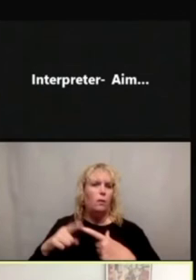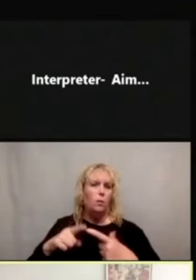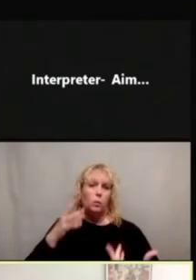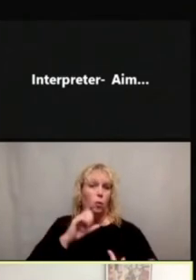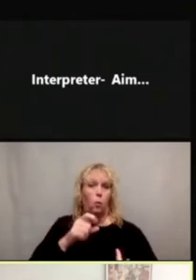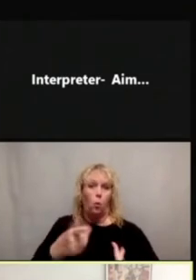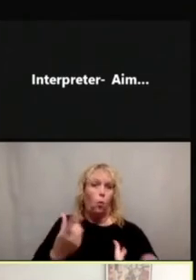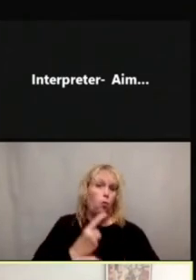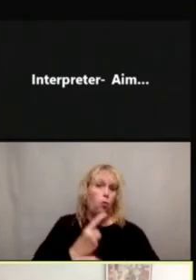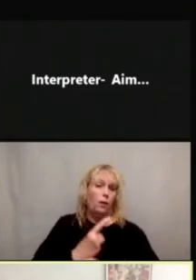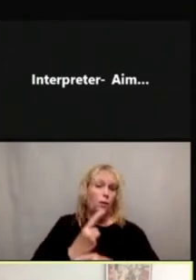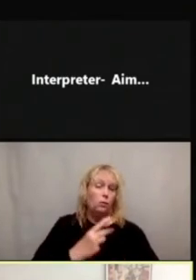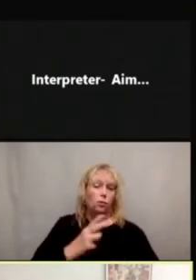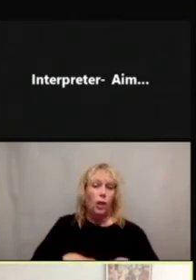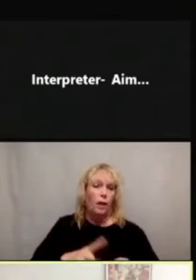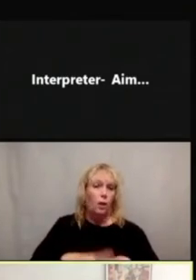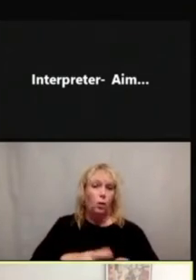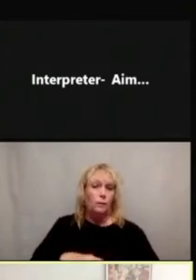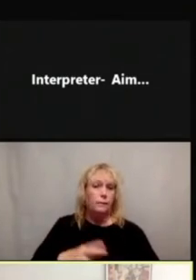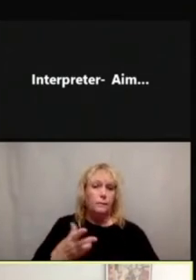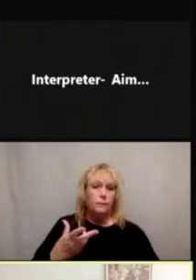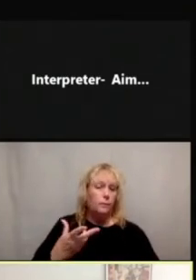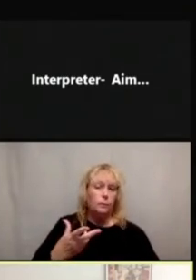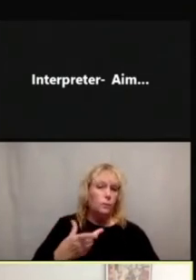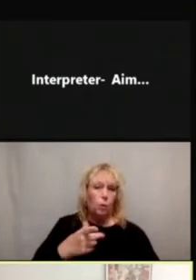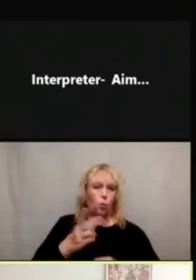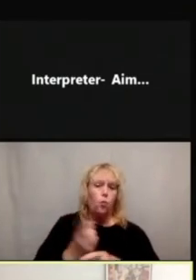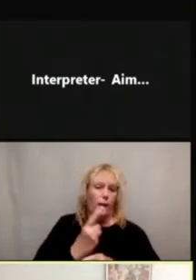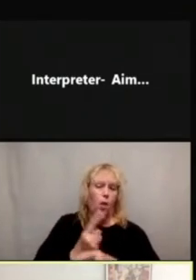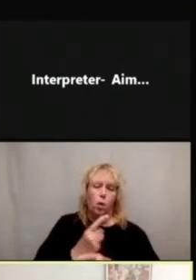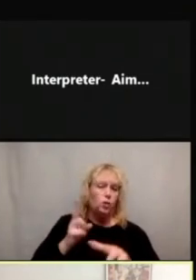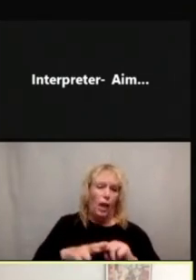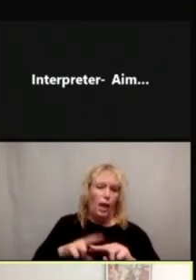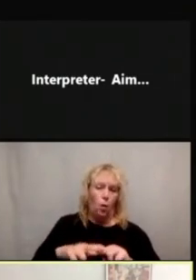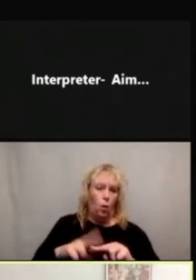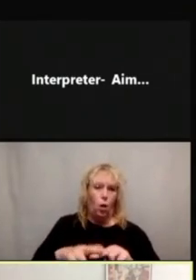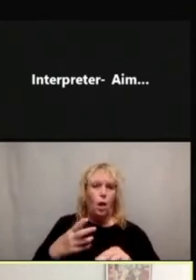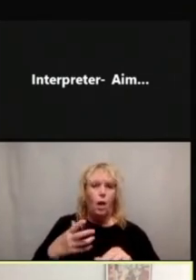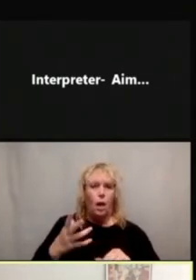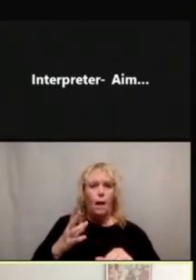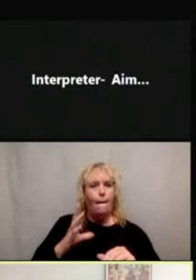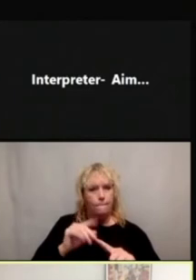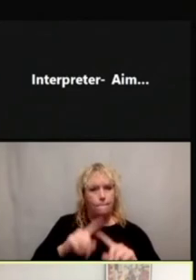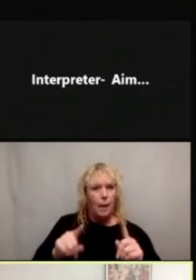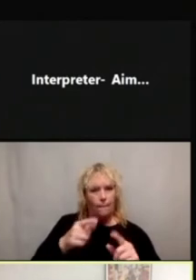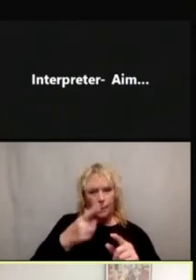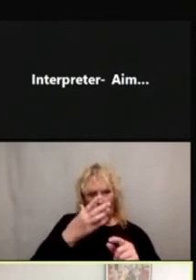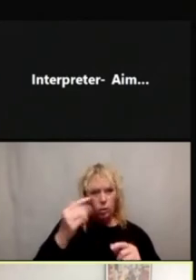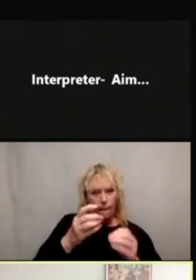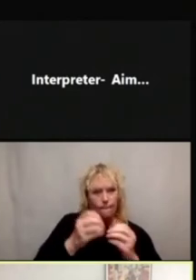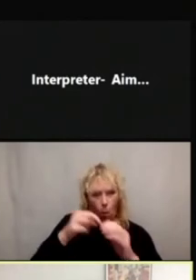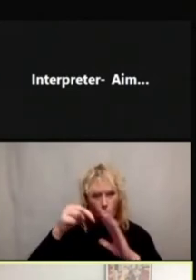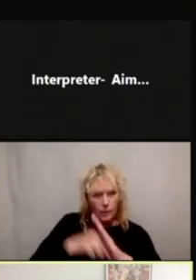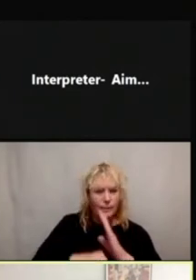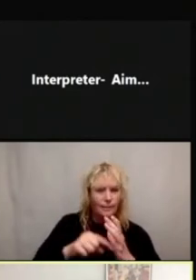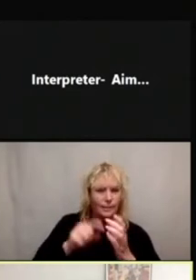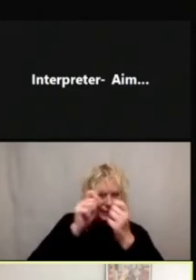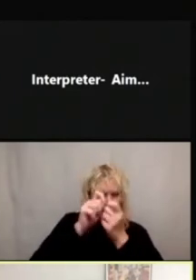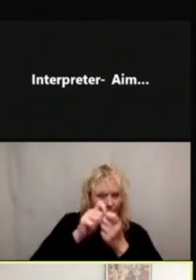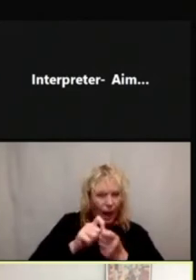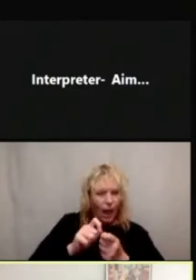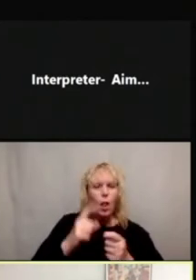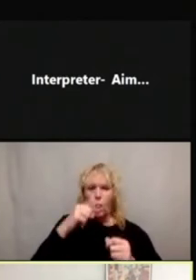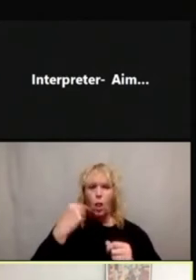any old regular chair if we didn't have those identifying details. And then here we have an